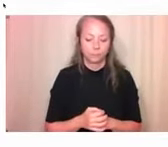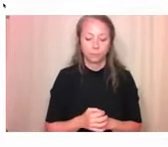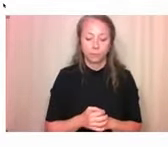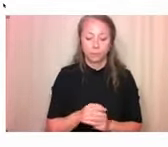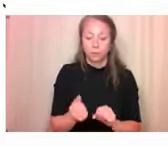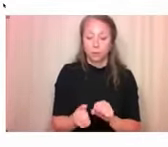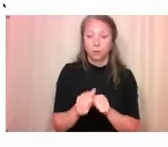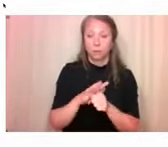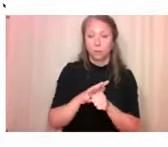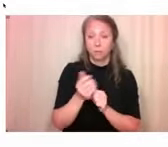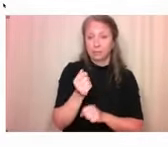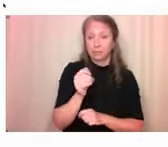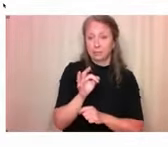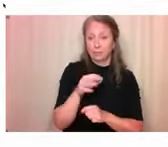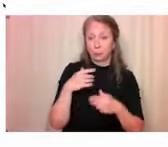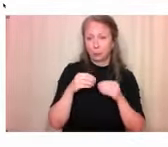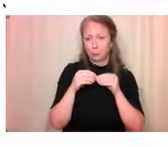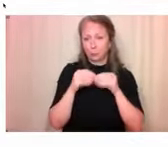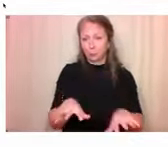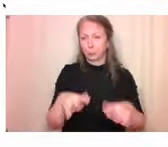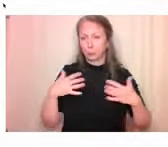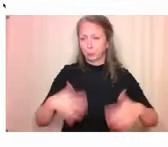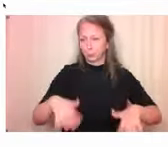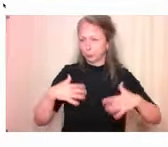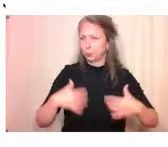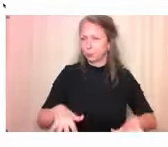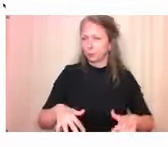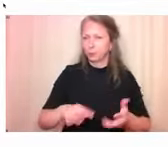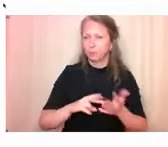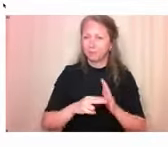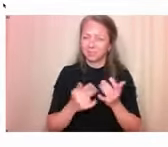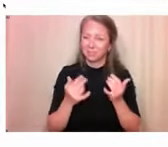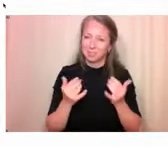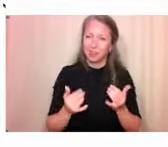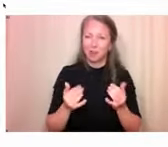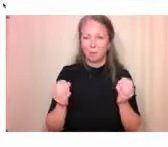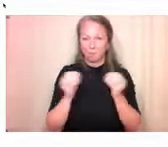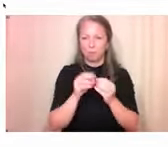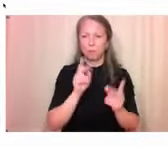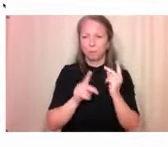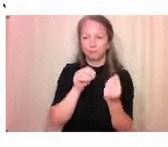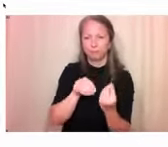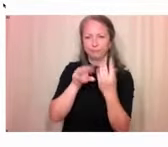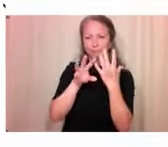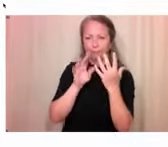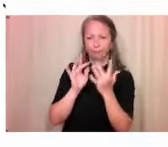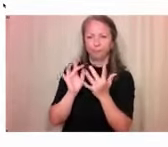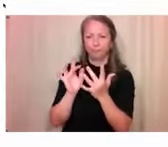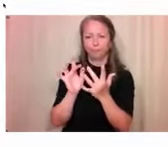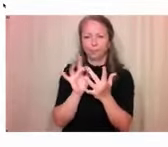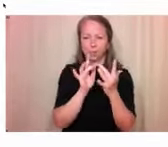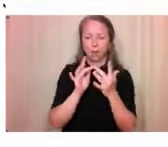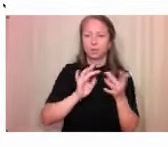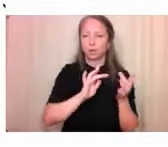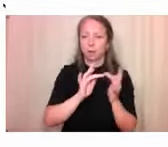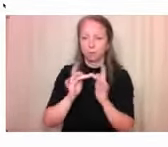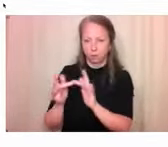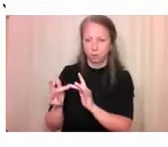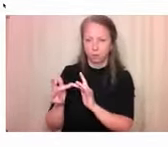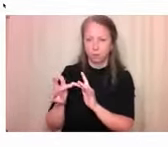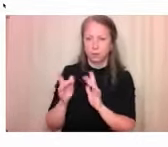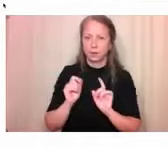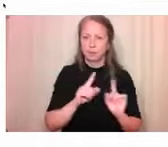pandemic, we've turned to more kind of virtual space to engage with Nova Scotians and explore spatial